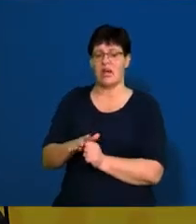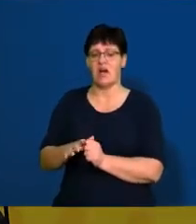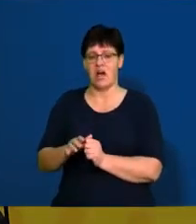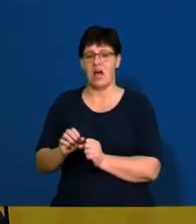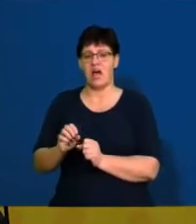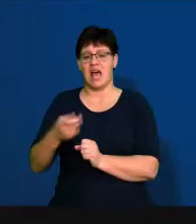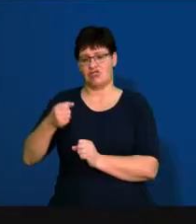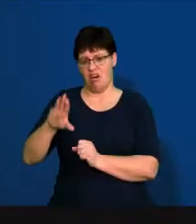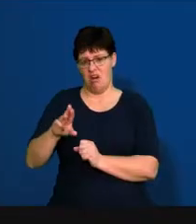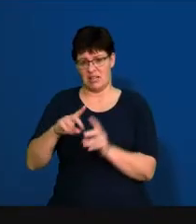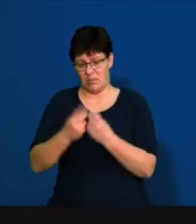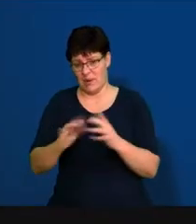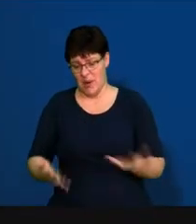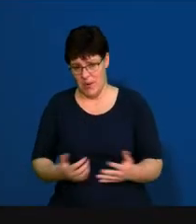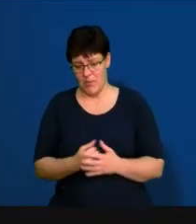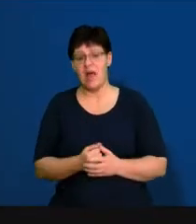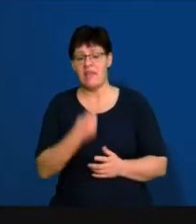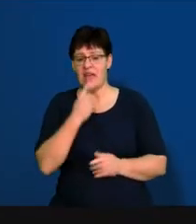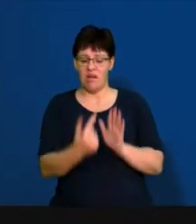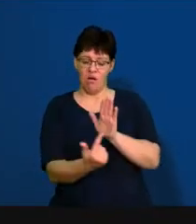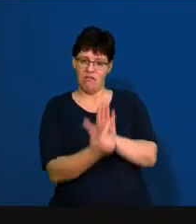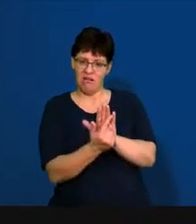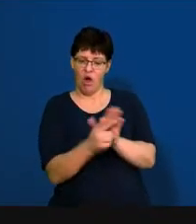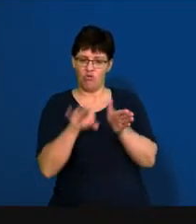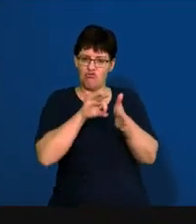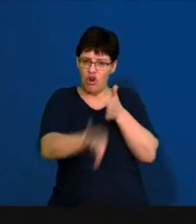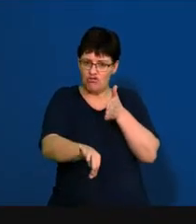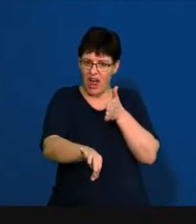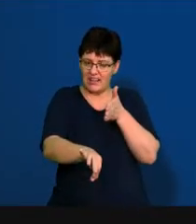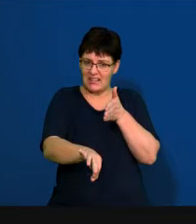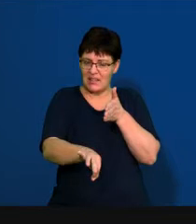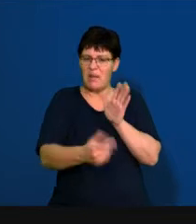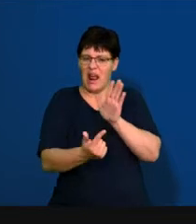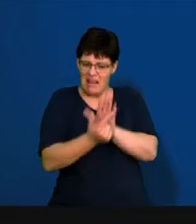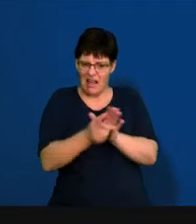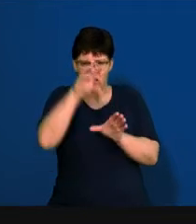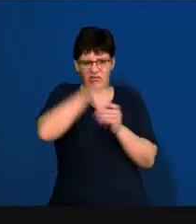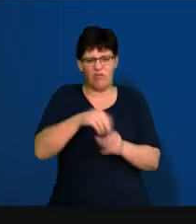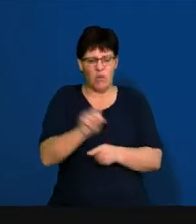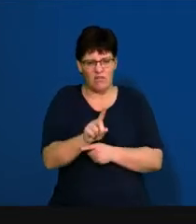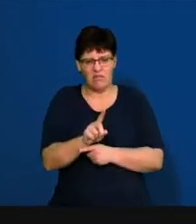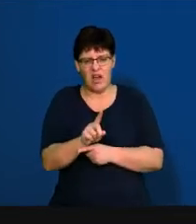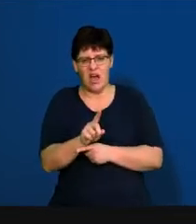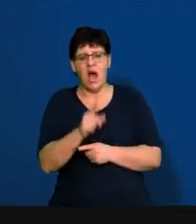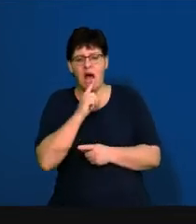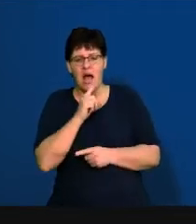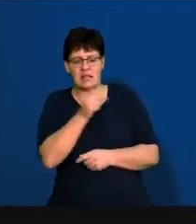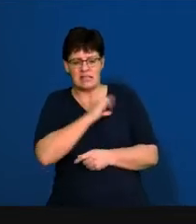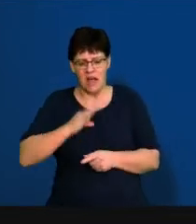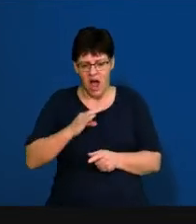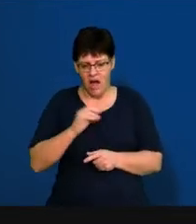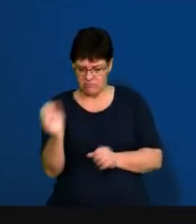department. Then we've got the legalities of employment contracts, screening and placements of employees,